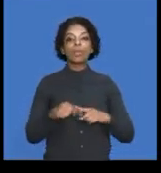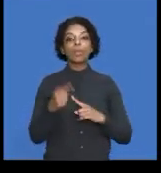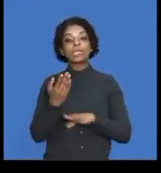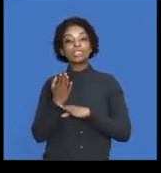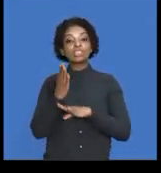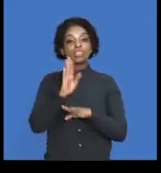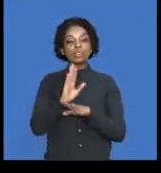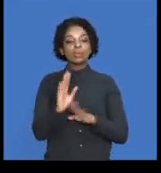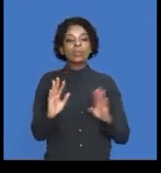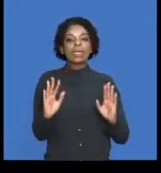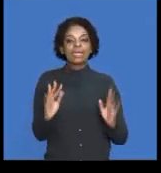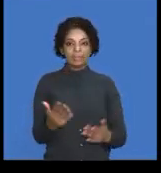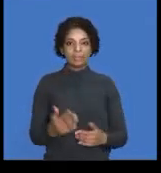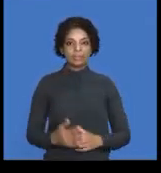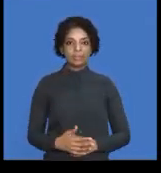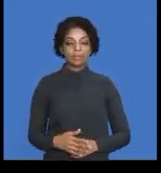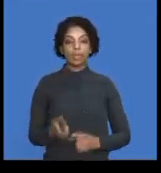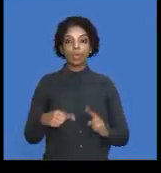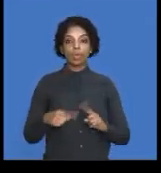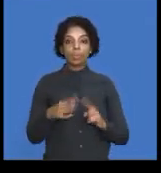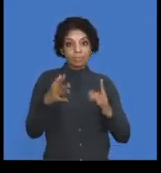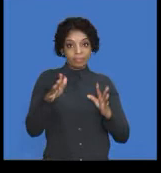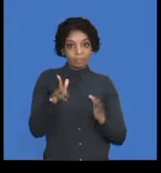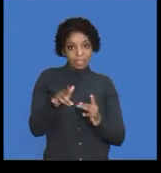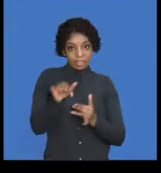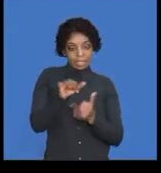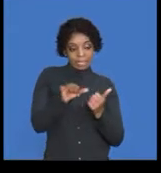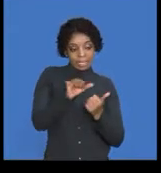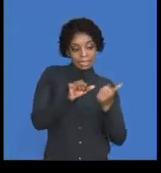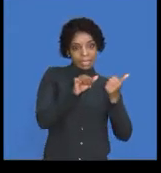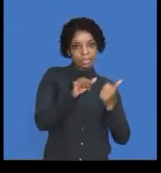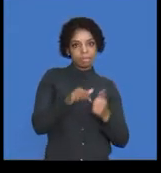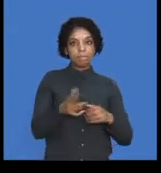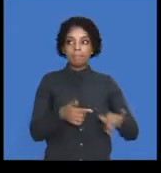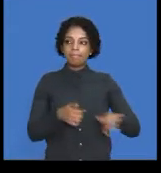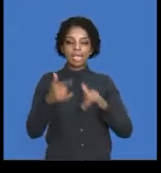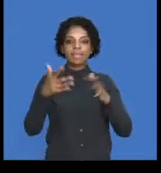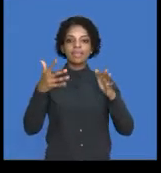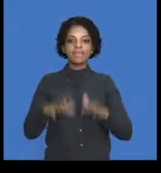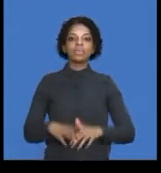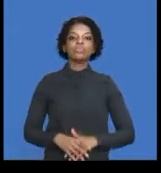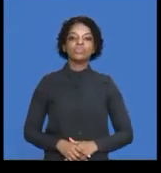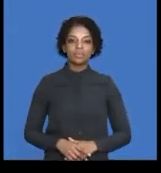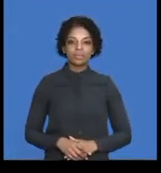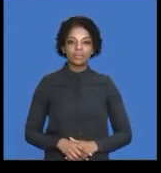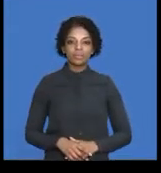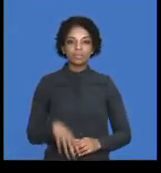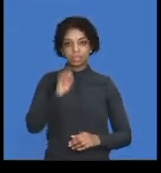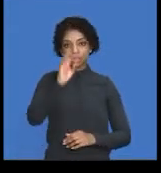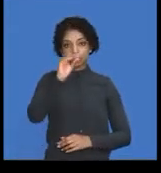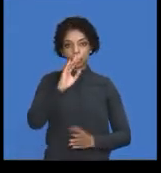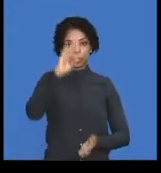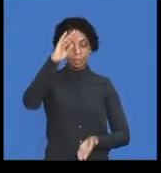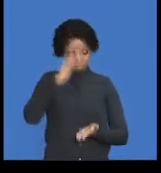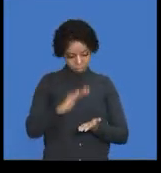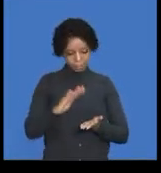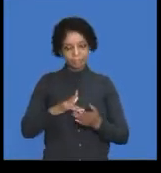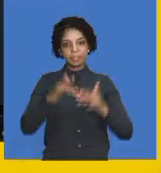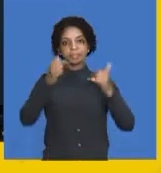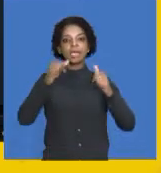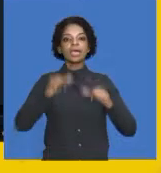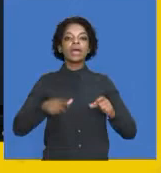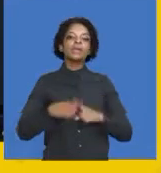we had returned goods to them, right? So, we decreased the account by 3035.